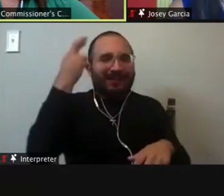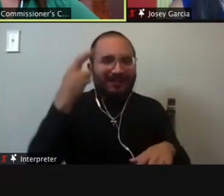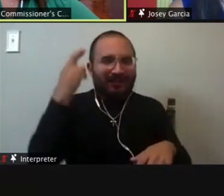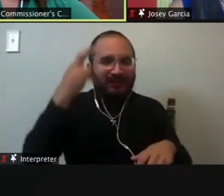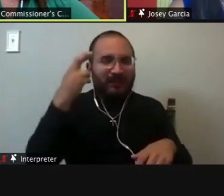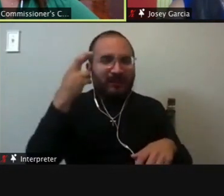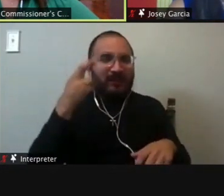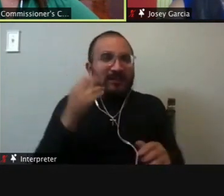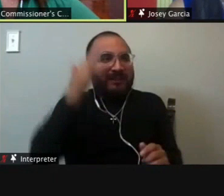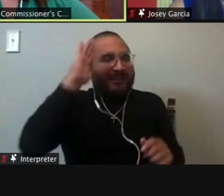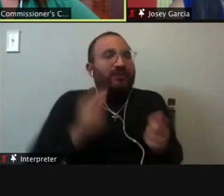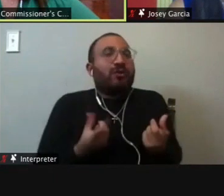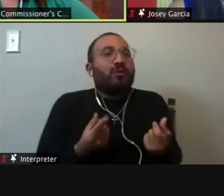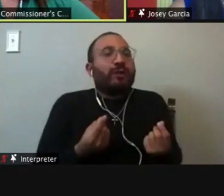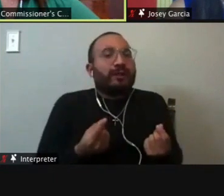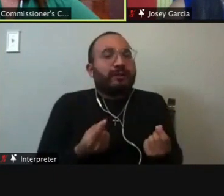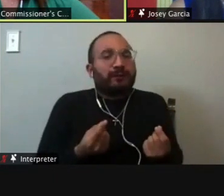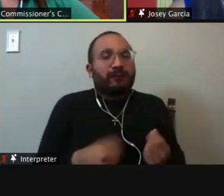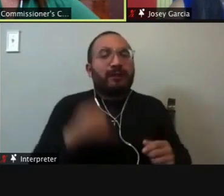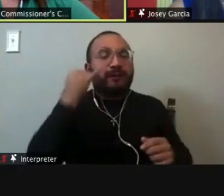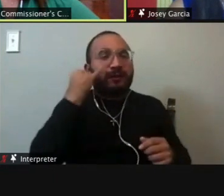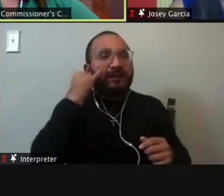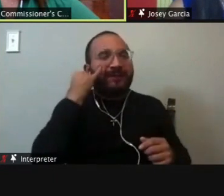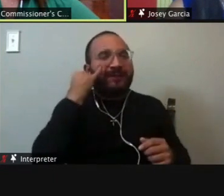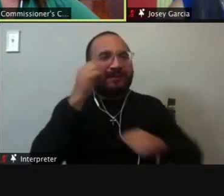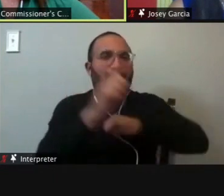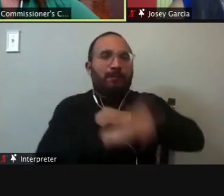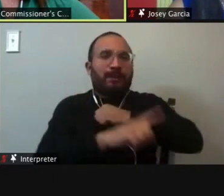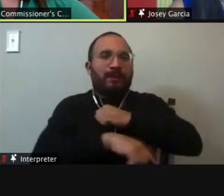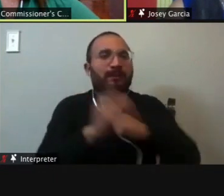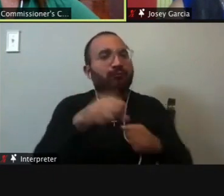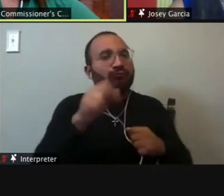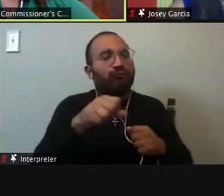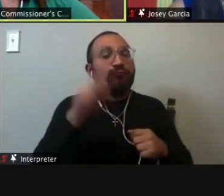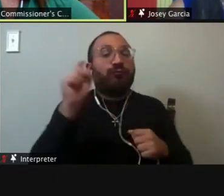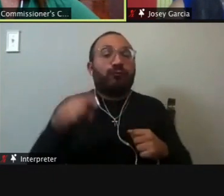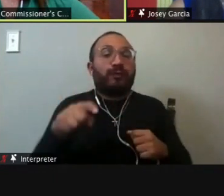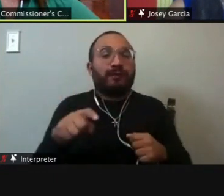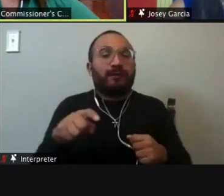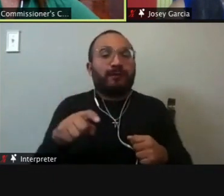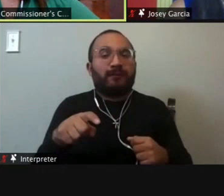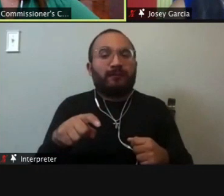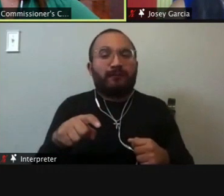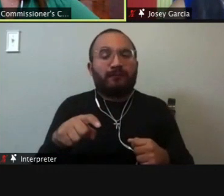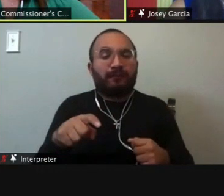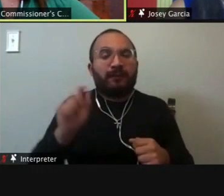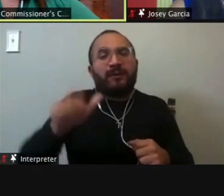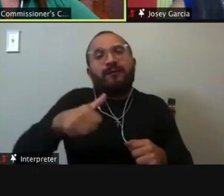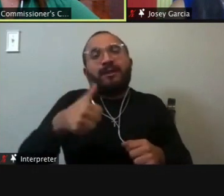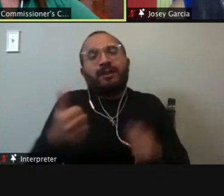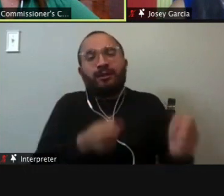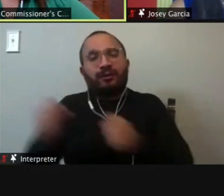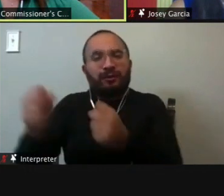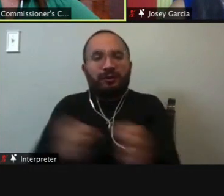do, but, uh, if it's just for a means of punishment, then yeah, we need to, uh, find other means,